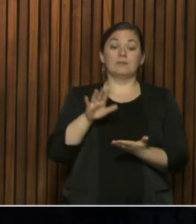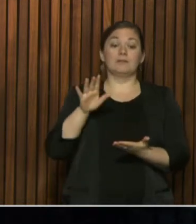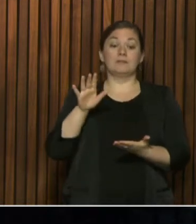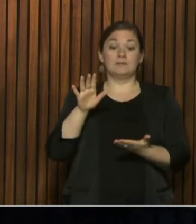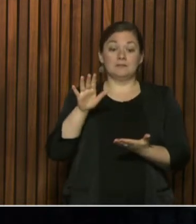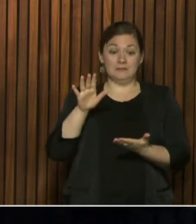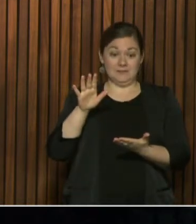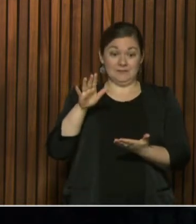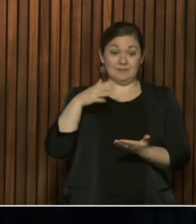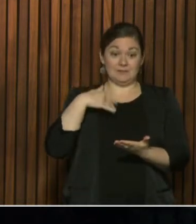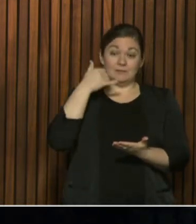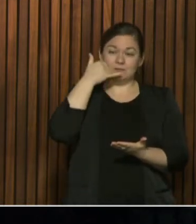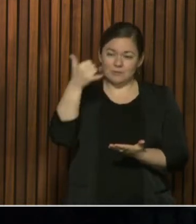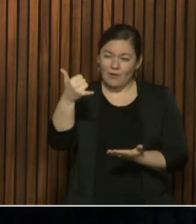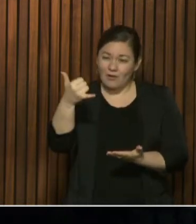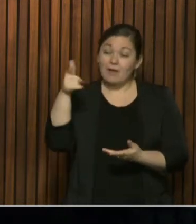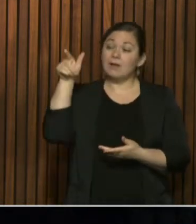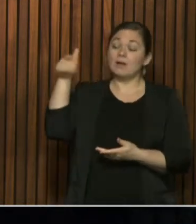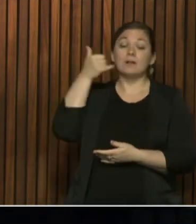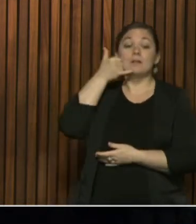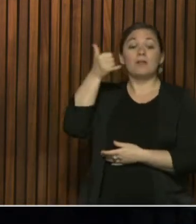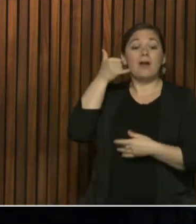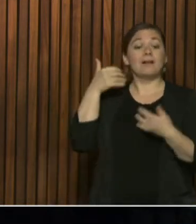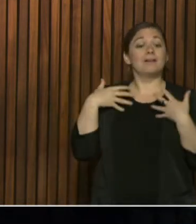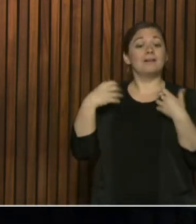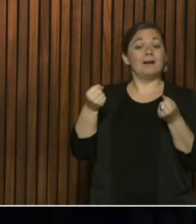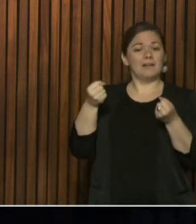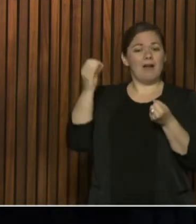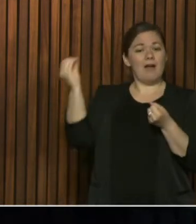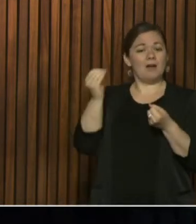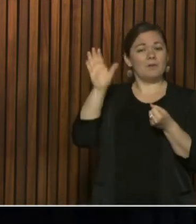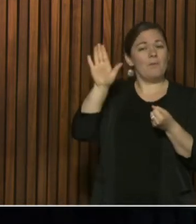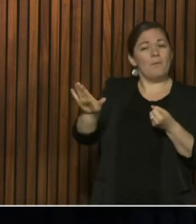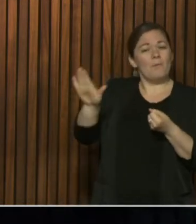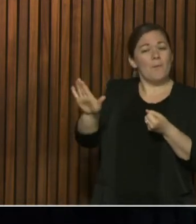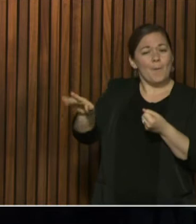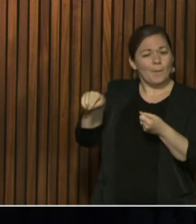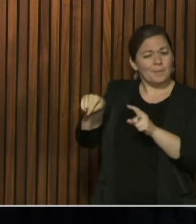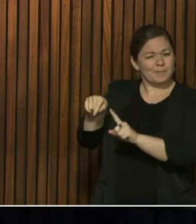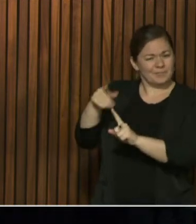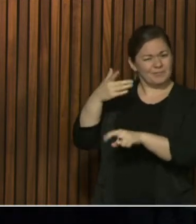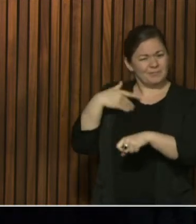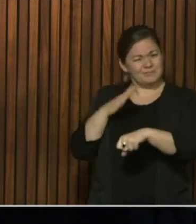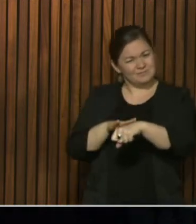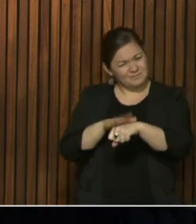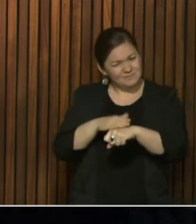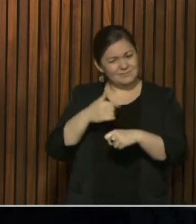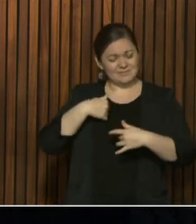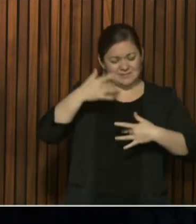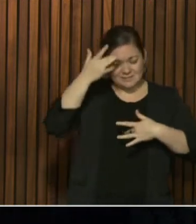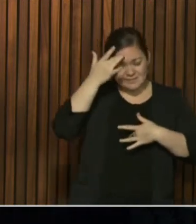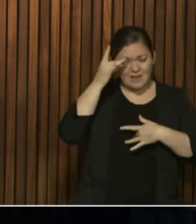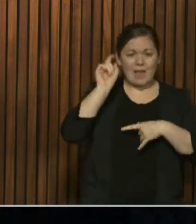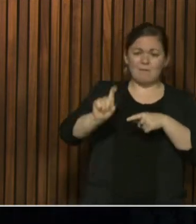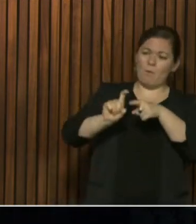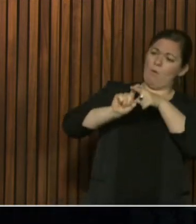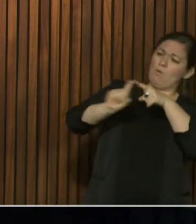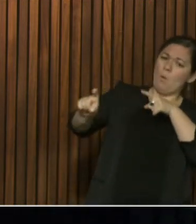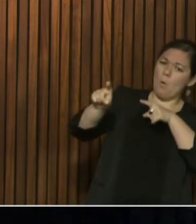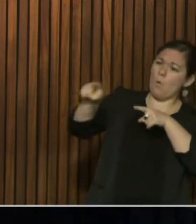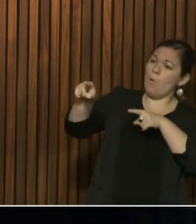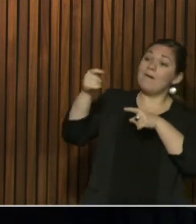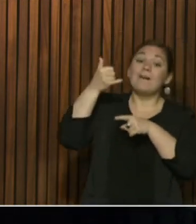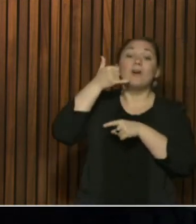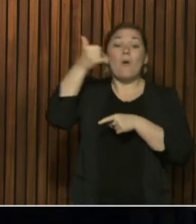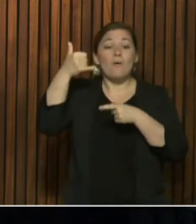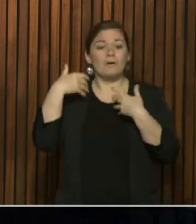At first, you said people should call Telehealth to get advice if they have COVID symptoms. And earlier today, Health